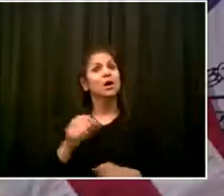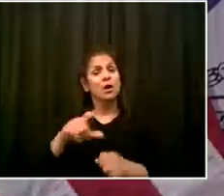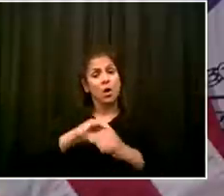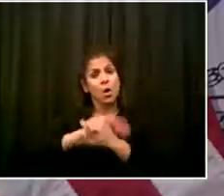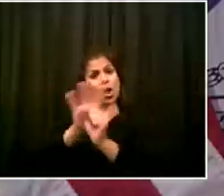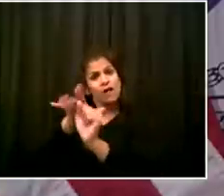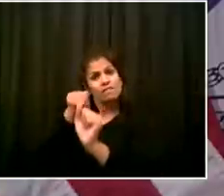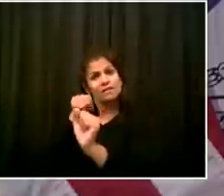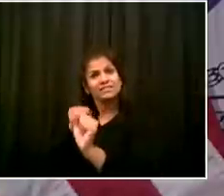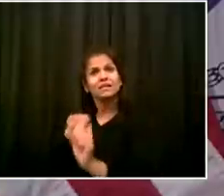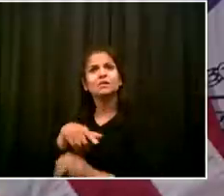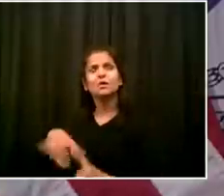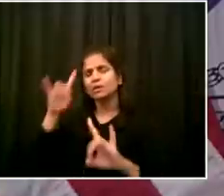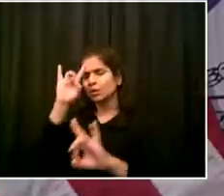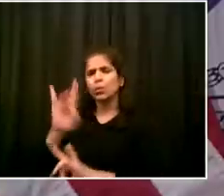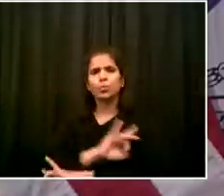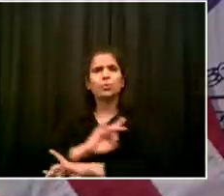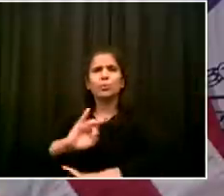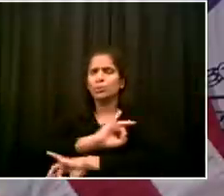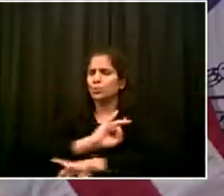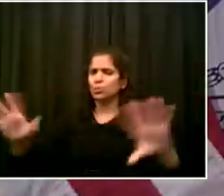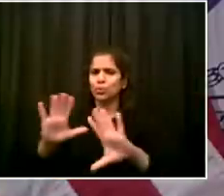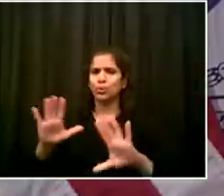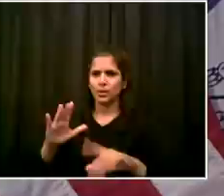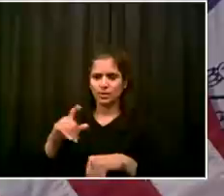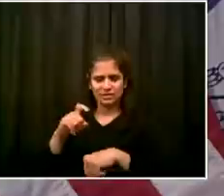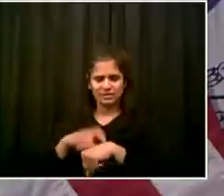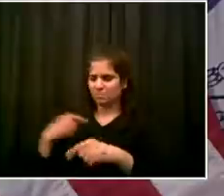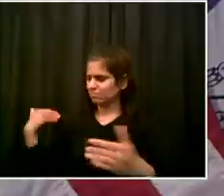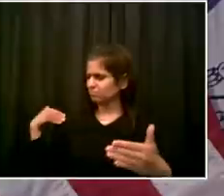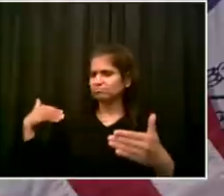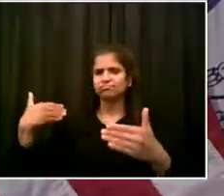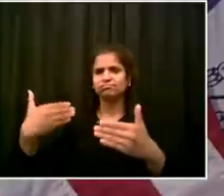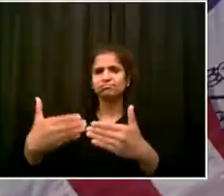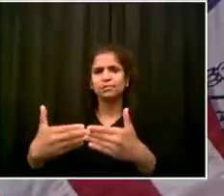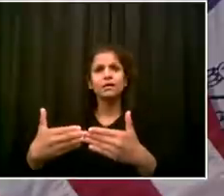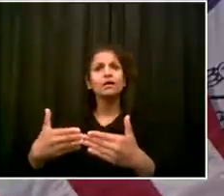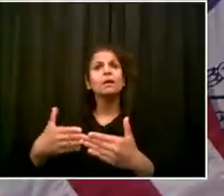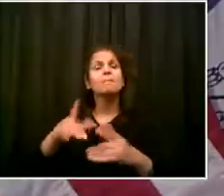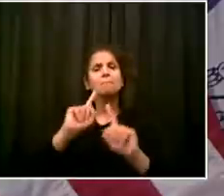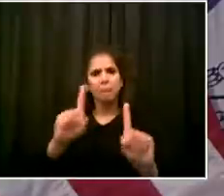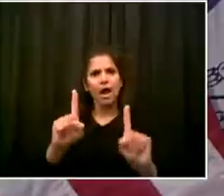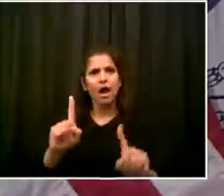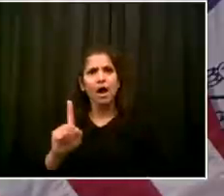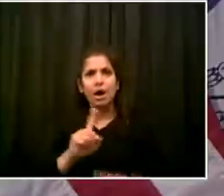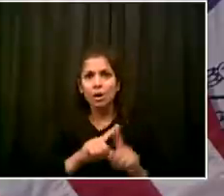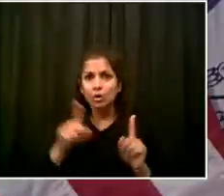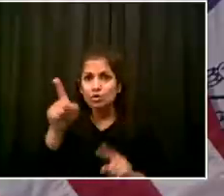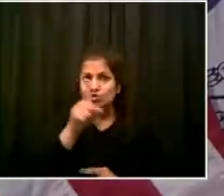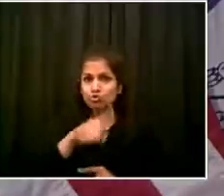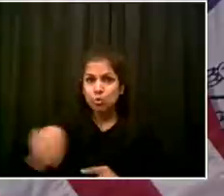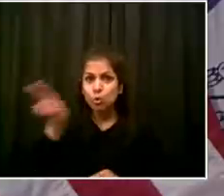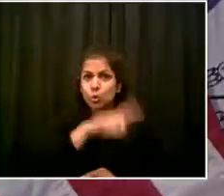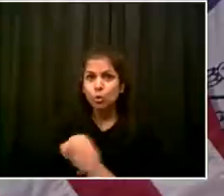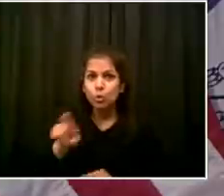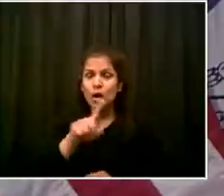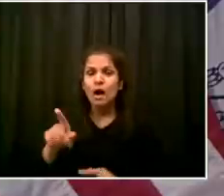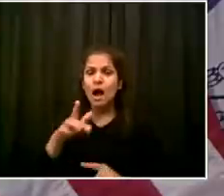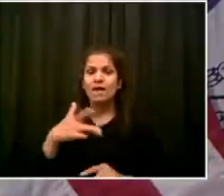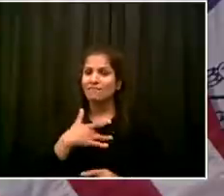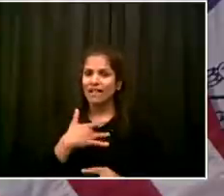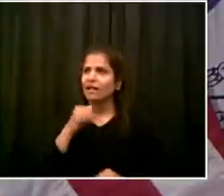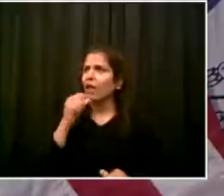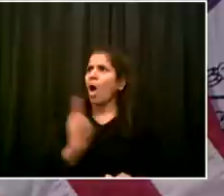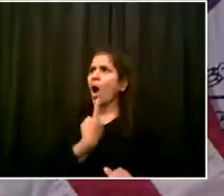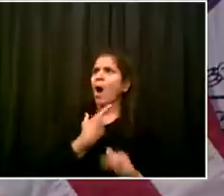alone. You should never feel that you have to suffer. If you don't have food, we are here for you. There's literally human beings right now packaging the